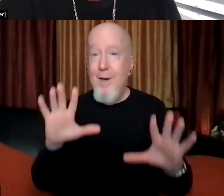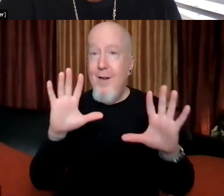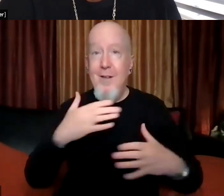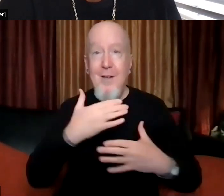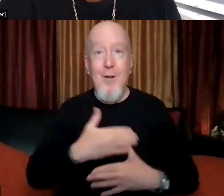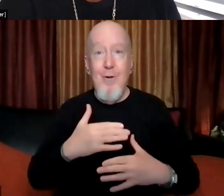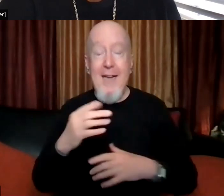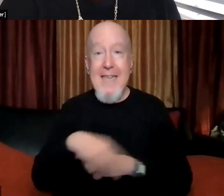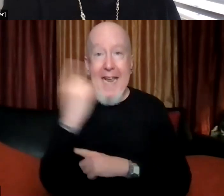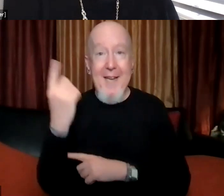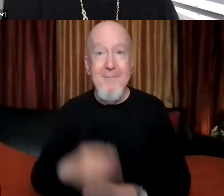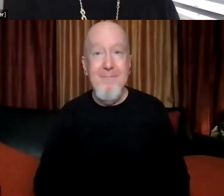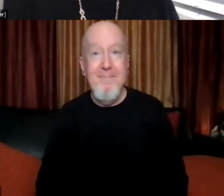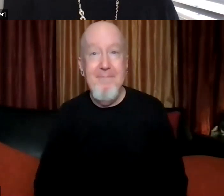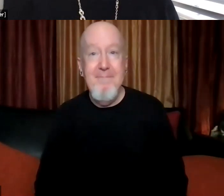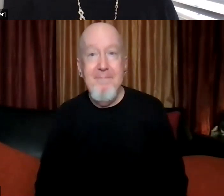your day.